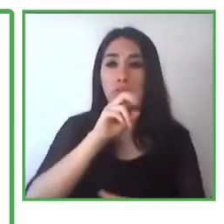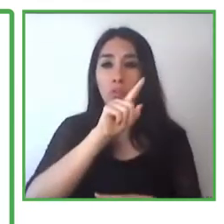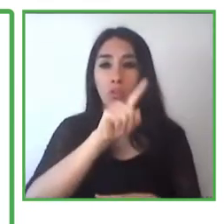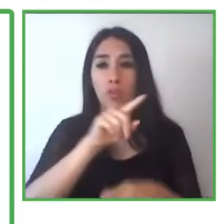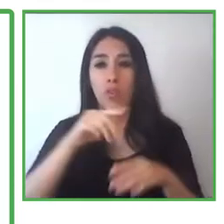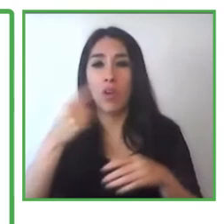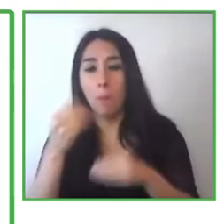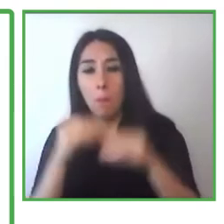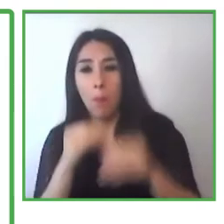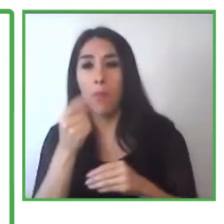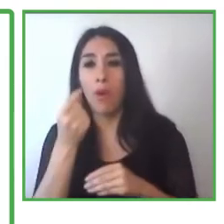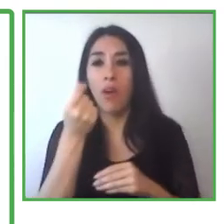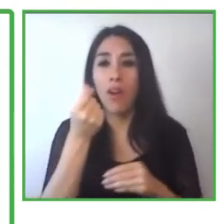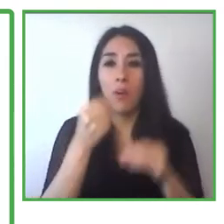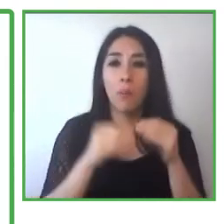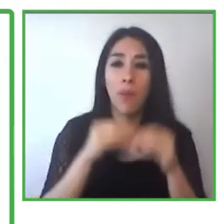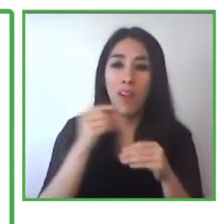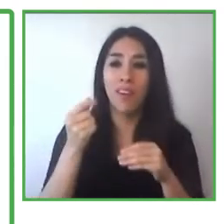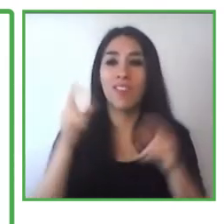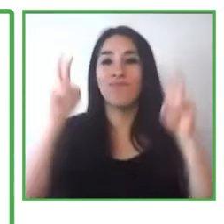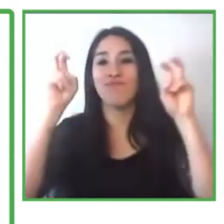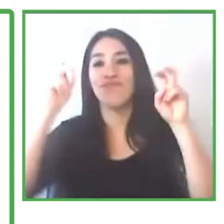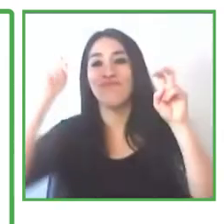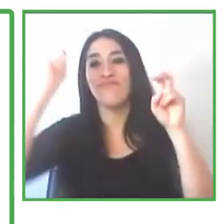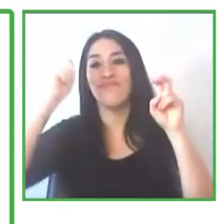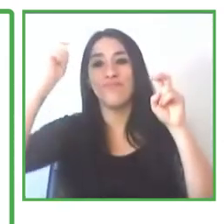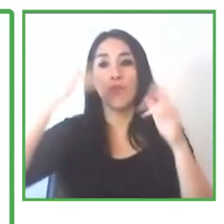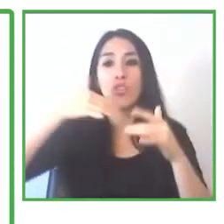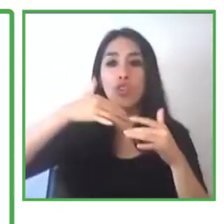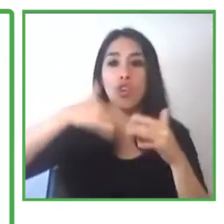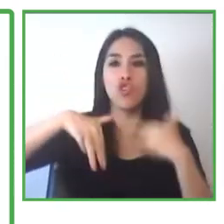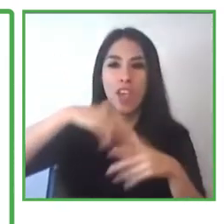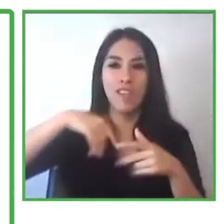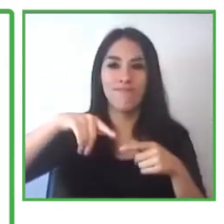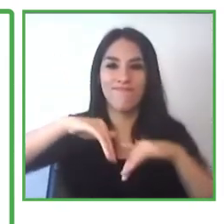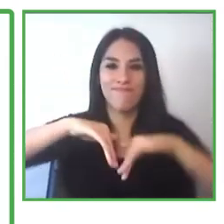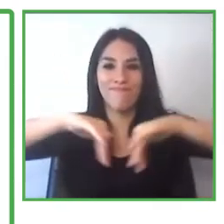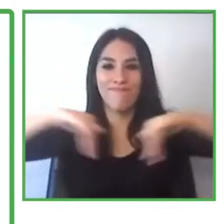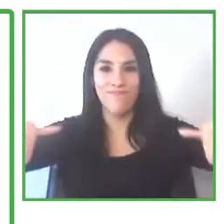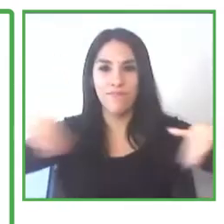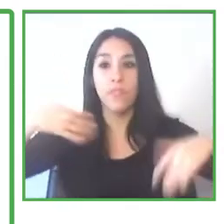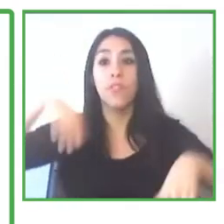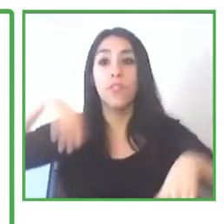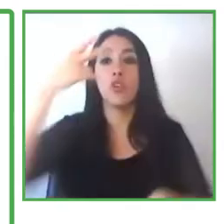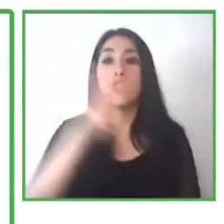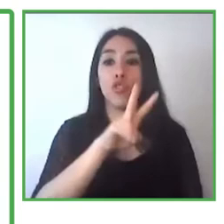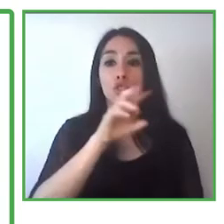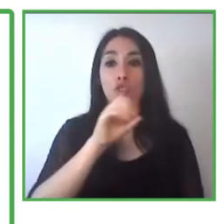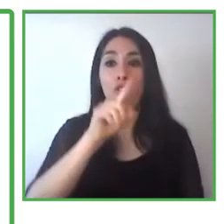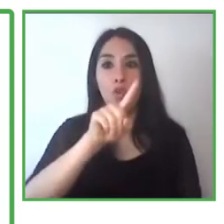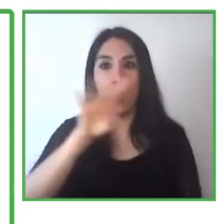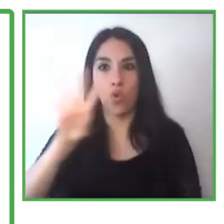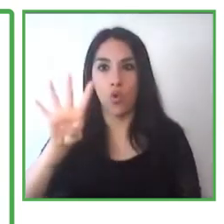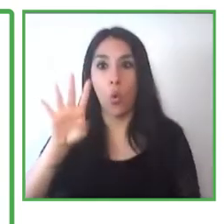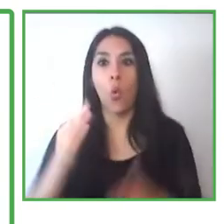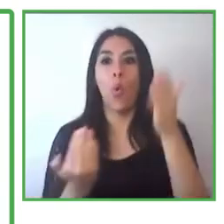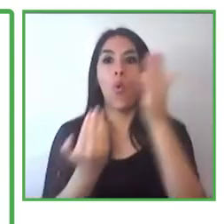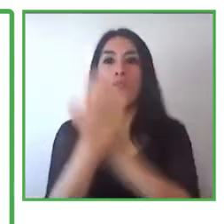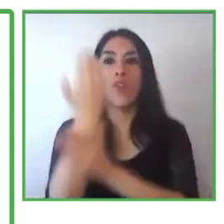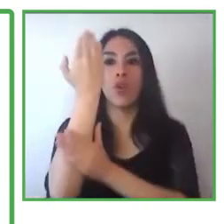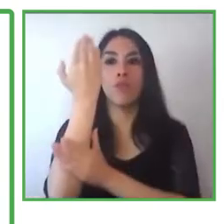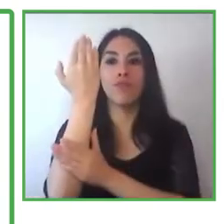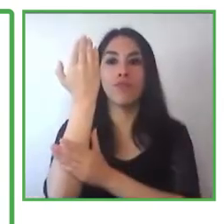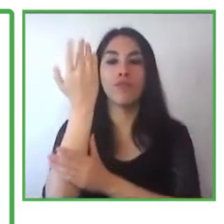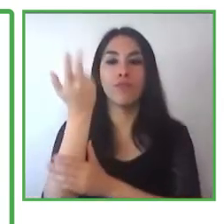Caixa to separate their functions. And in 2014, after Caixa Bank, which is a leader now